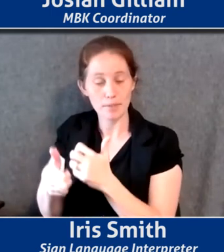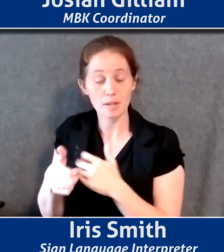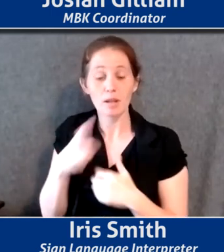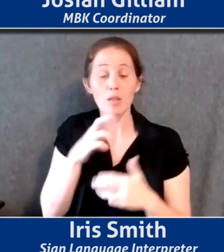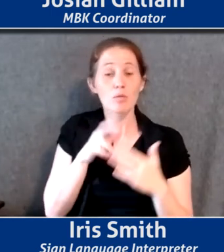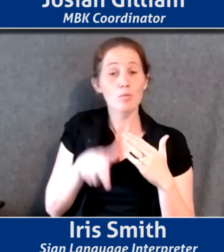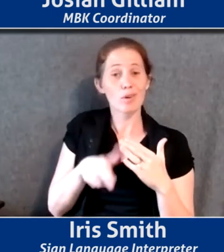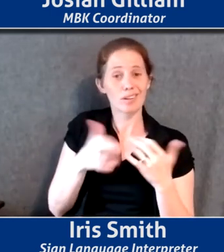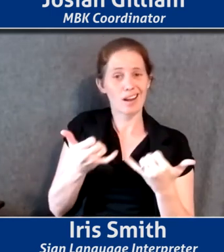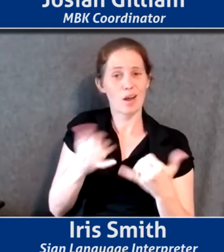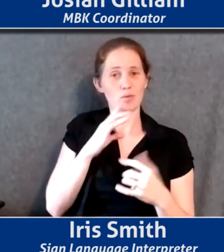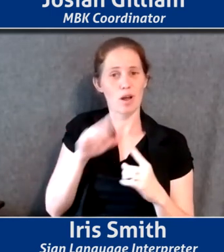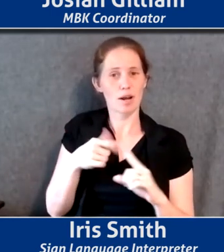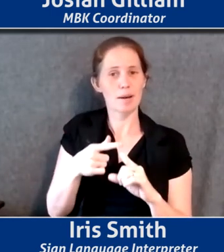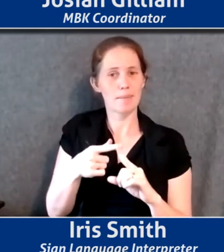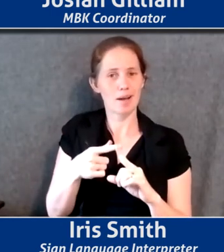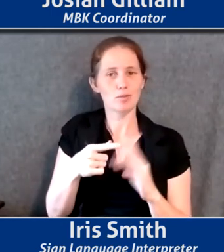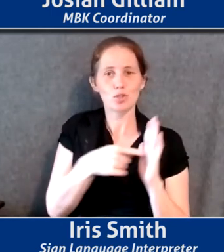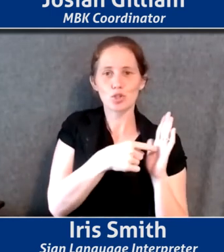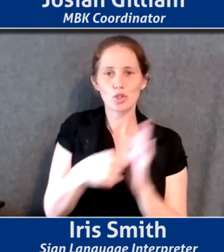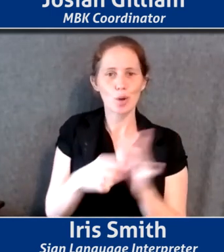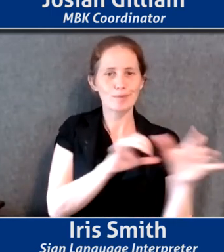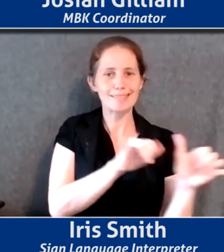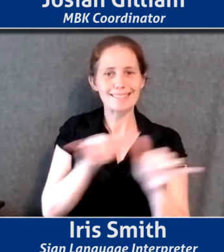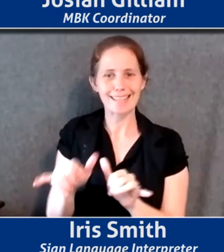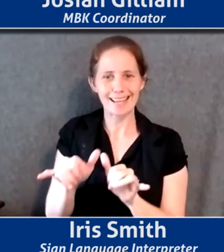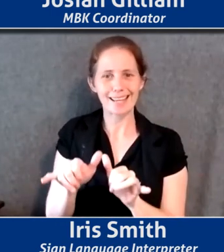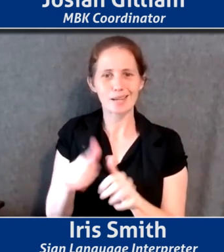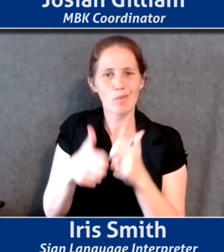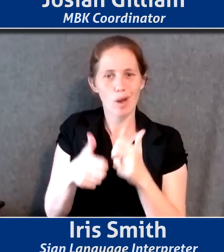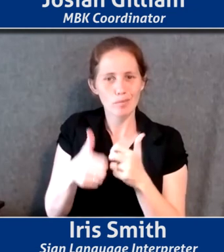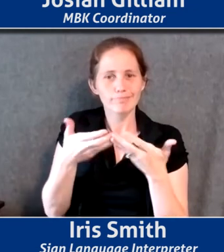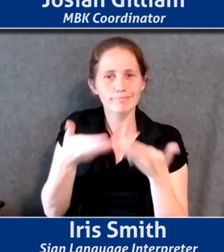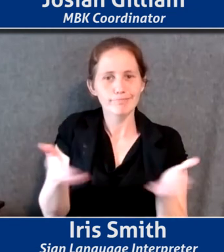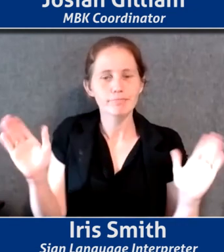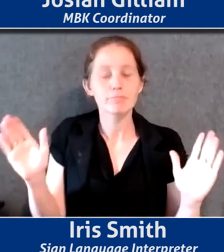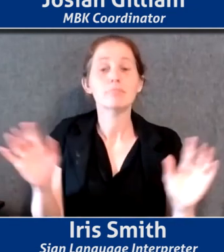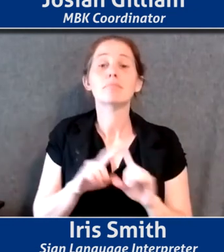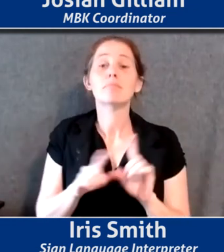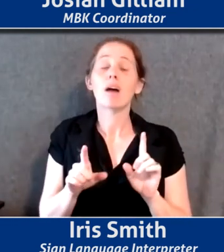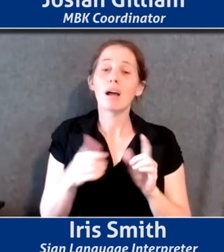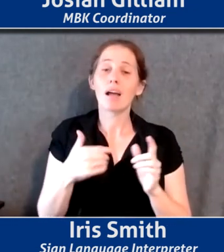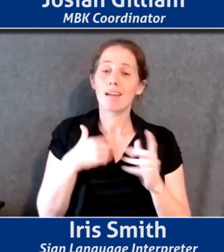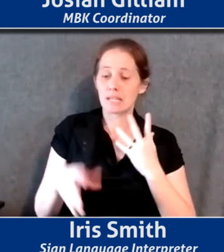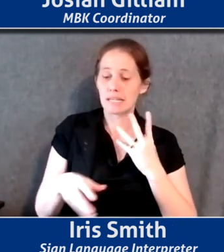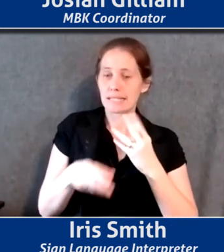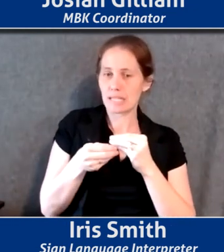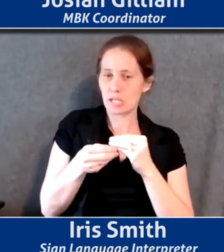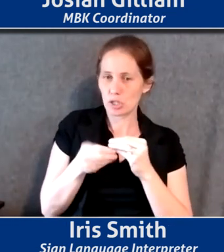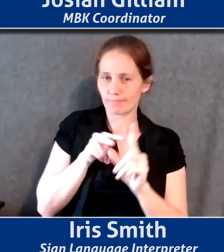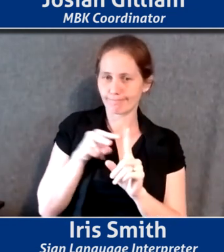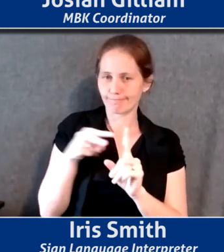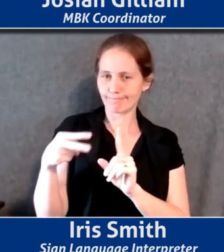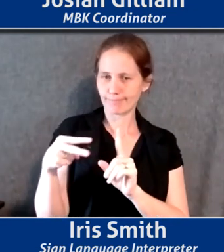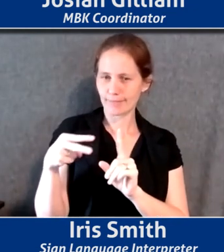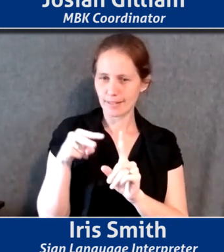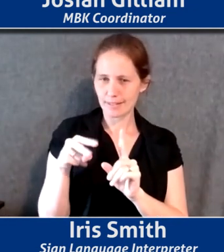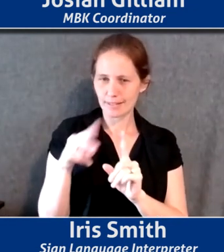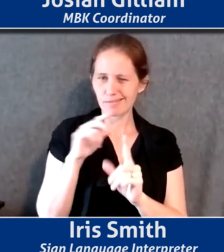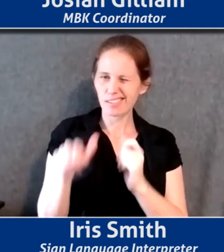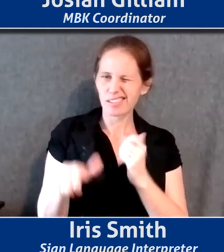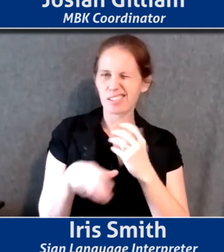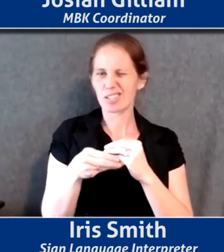does speak to some of those realities in a hyperlocal systemic sense. But then there's this all, there's this additional lens, this additional layer